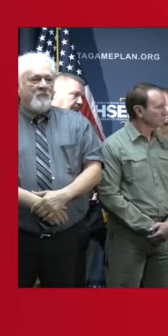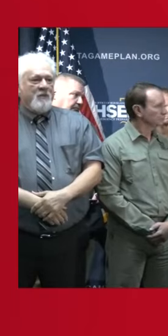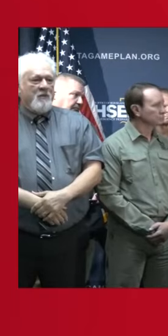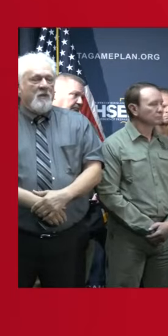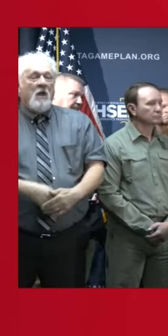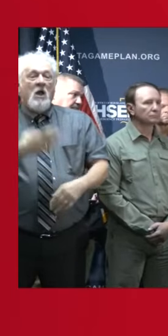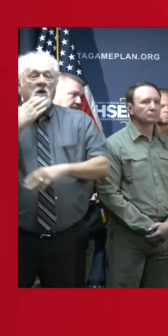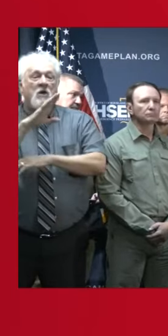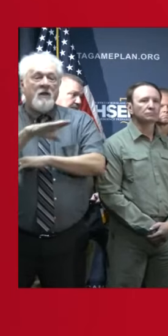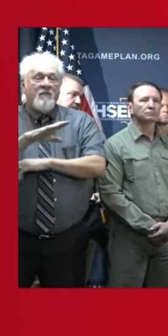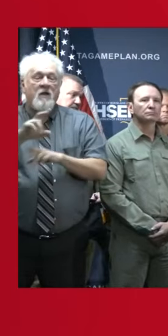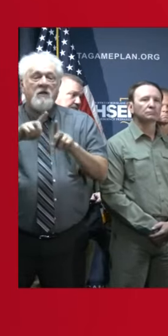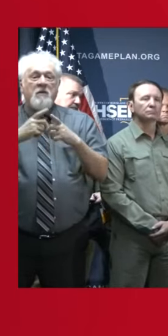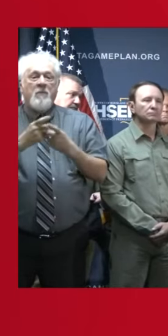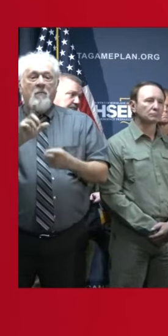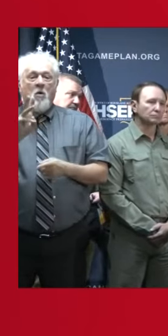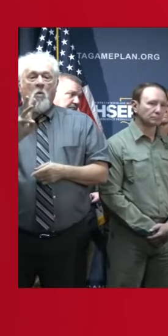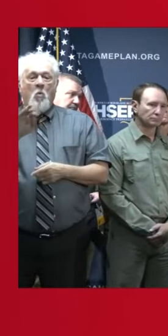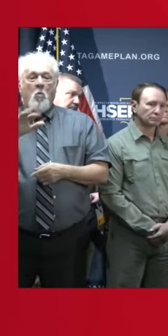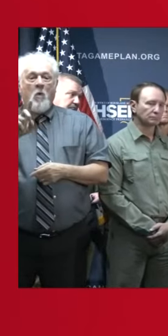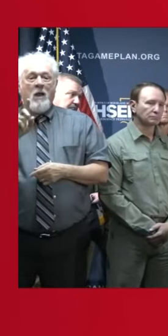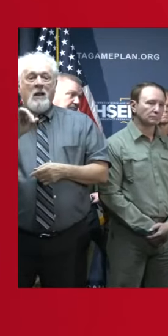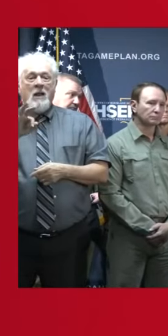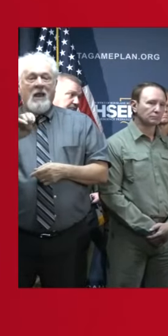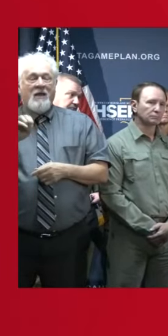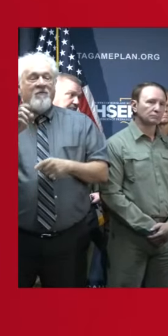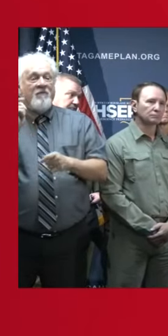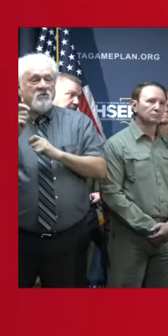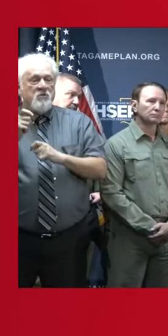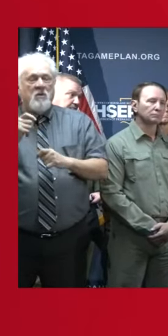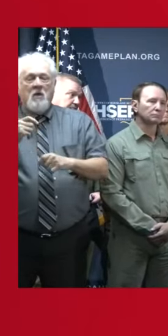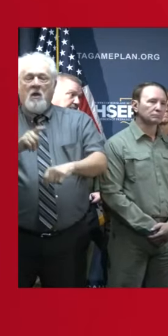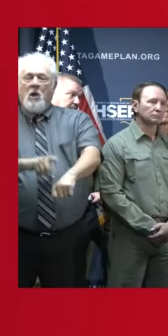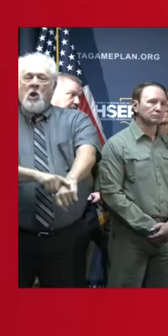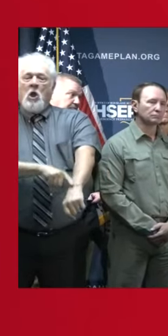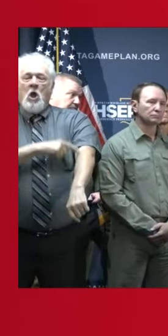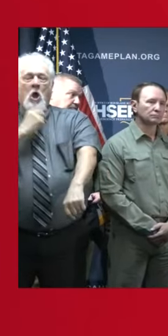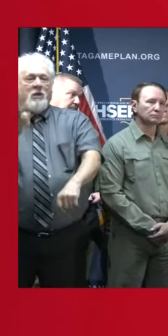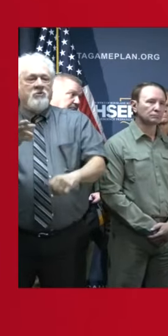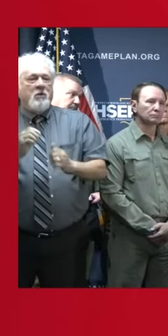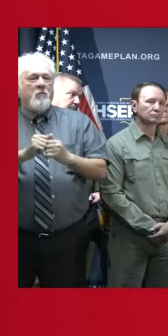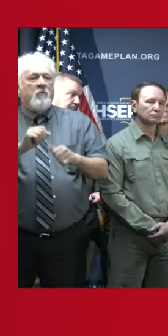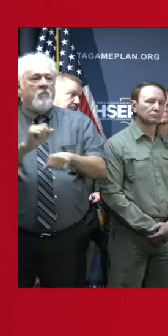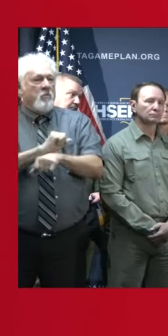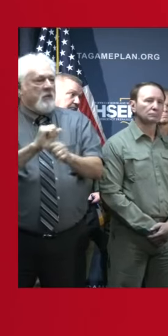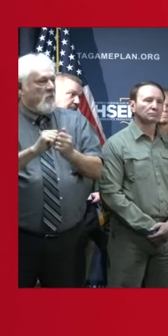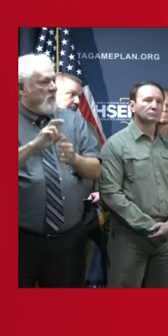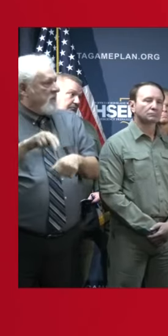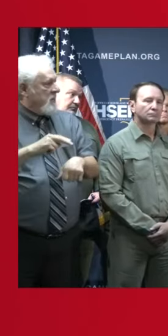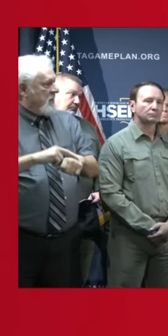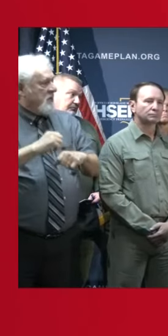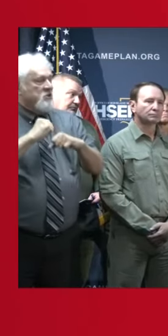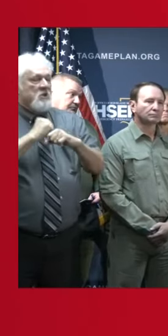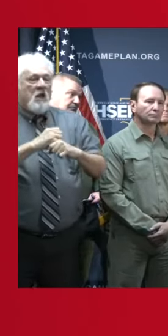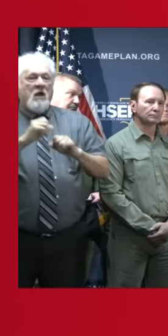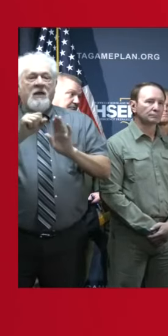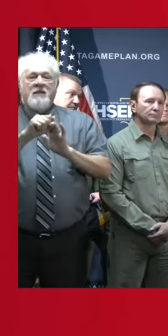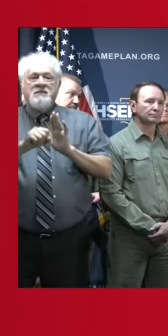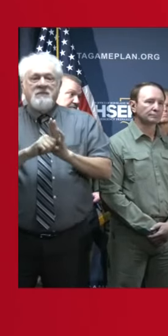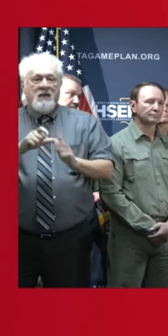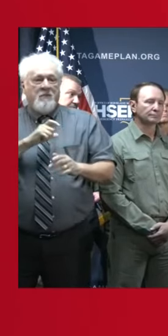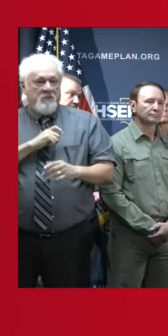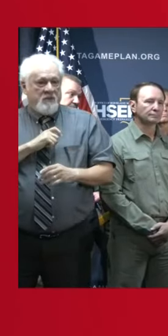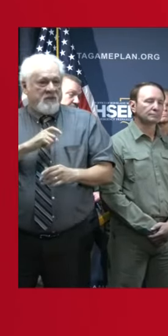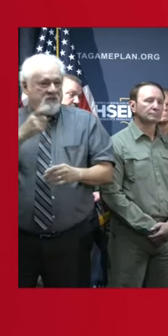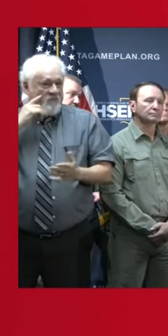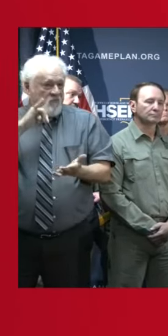Good afternoon. The Department of Wildlife and Fisheries has a long history of working with both the Louisiana National Guard and Louisiana State Police in events like